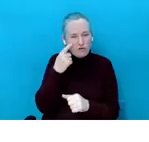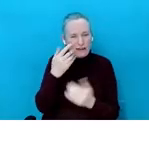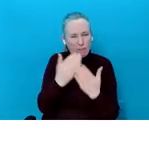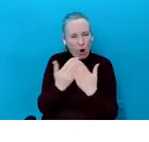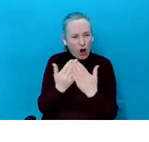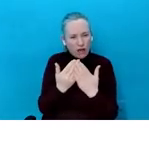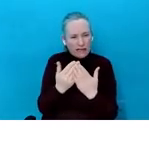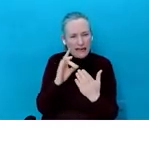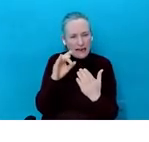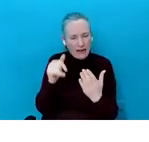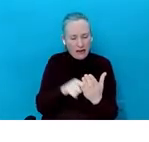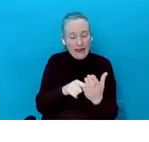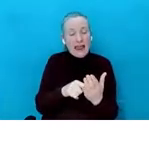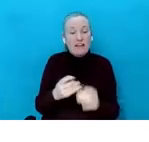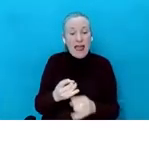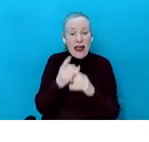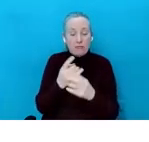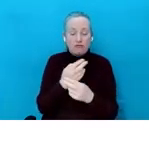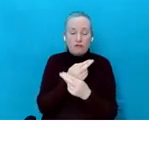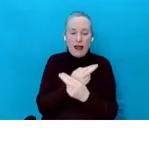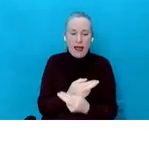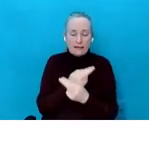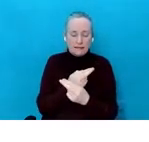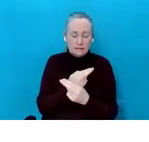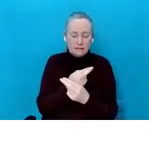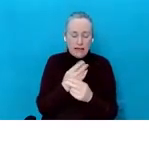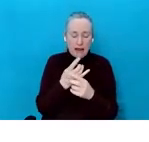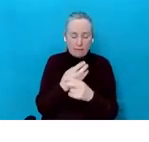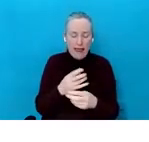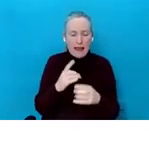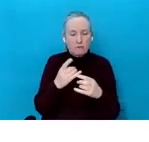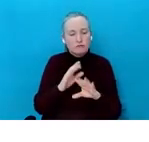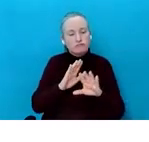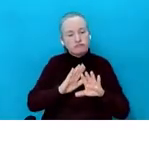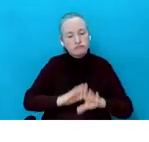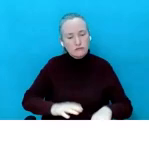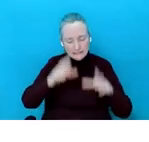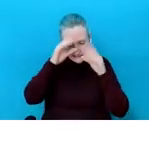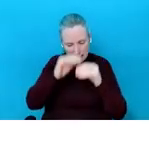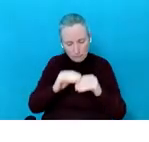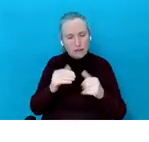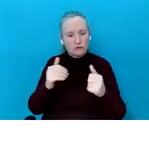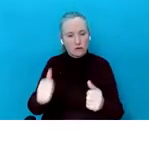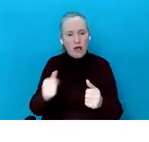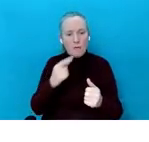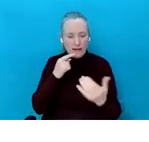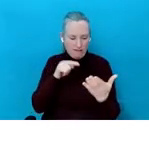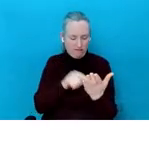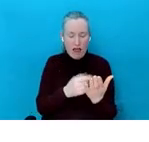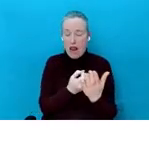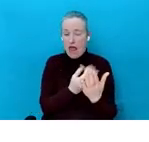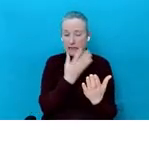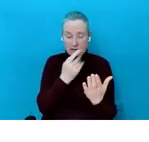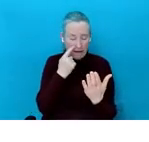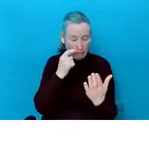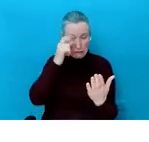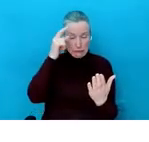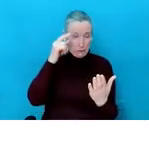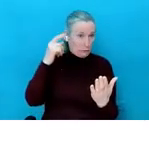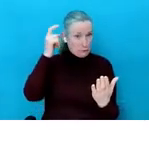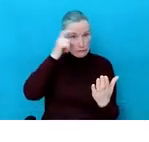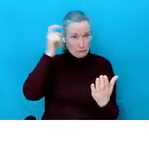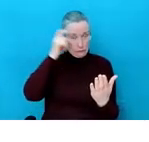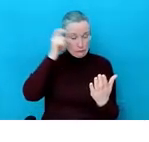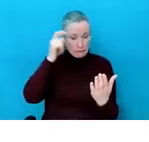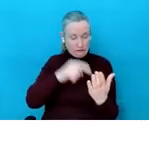sleep mode, that's great. If a book or a Kindle wires them up and wakes them up and they're reading